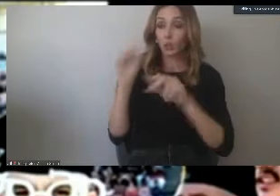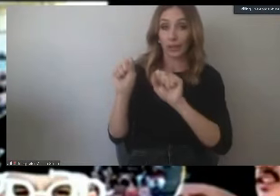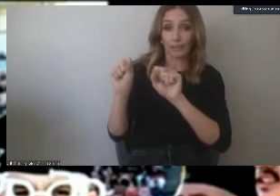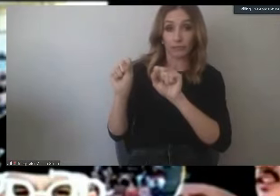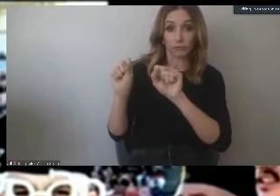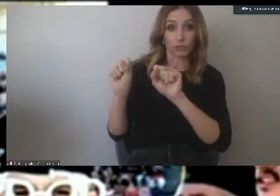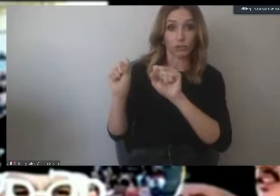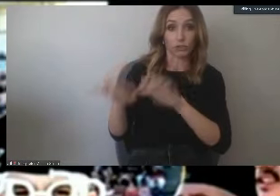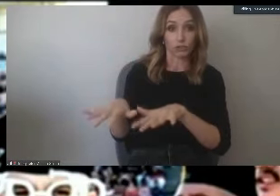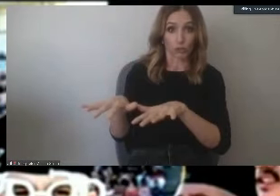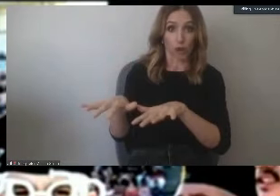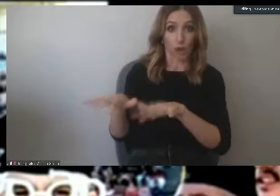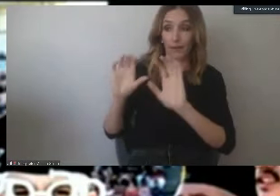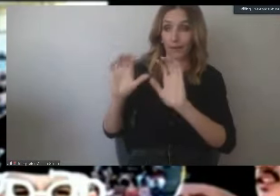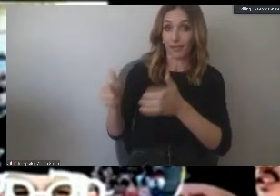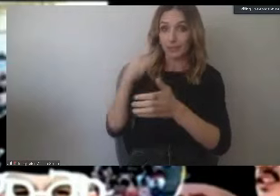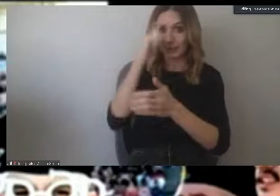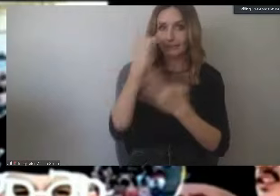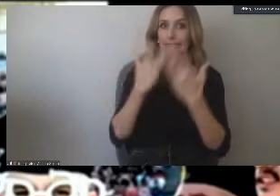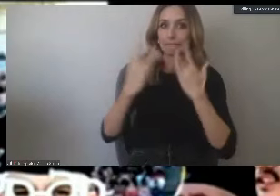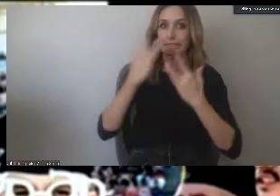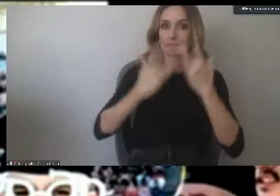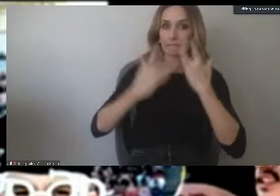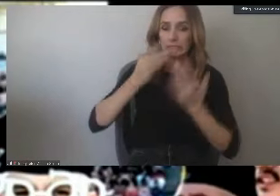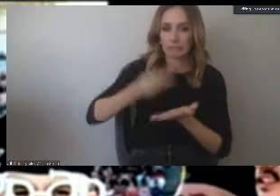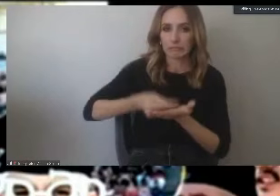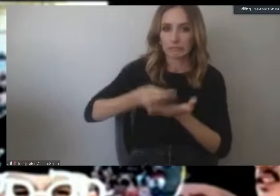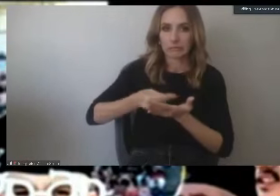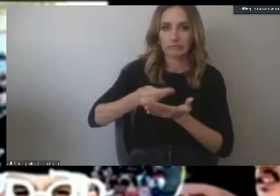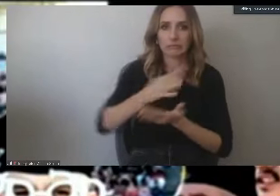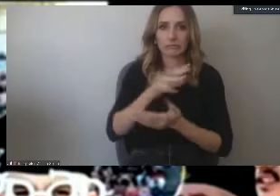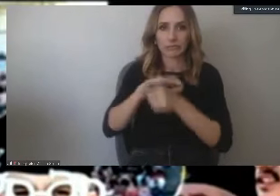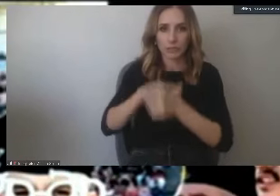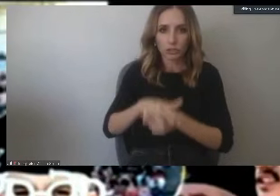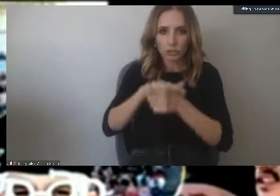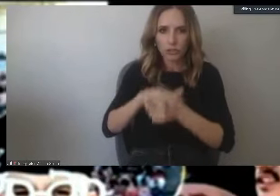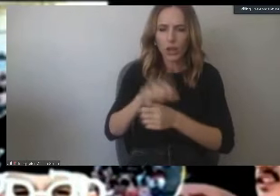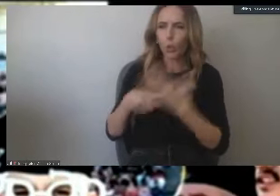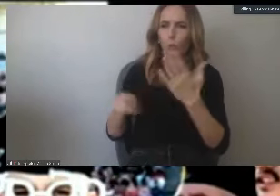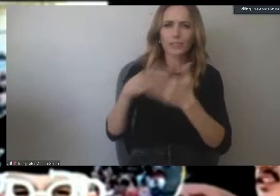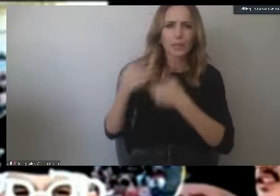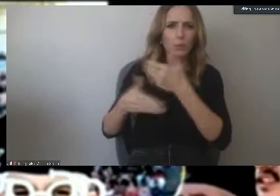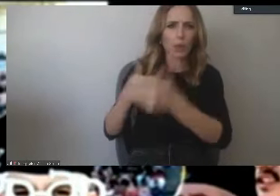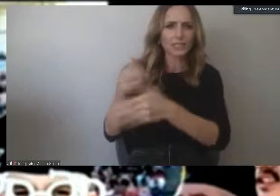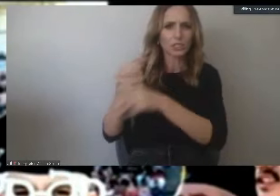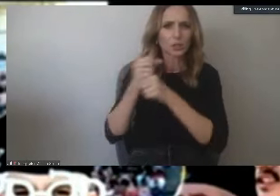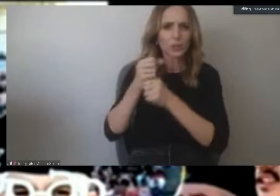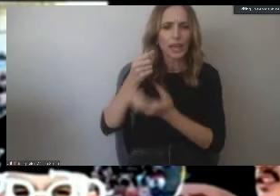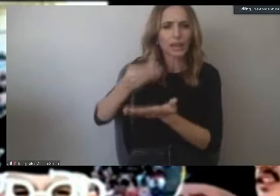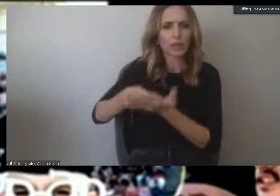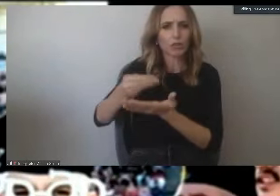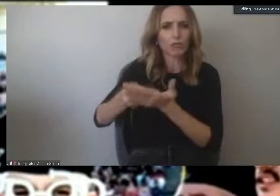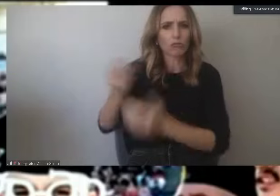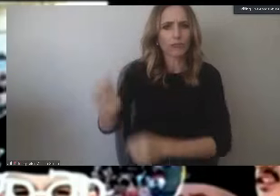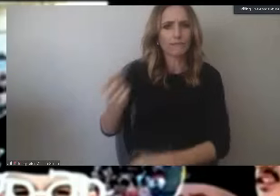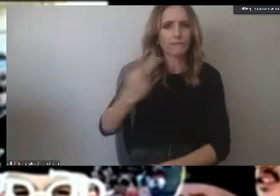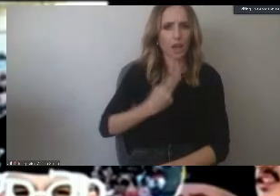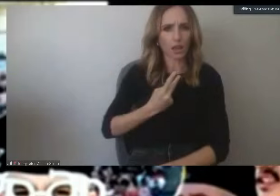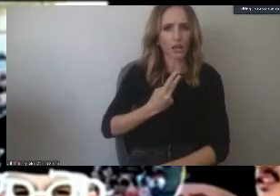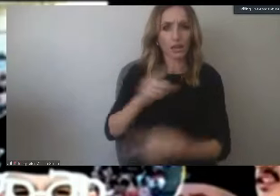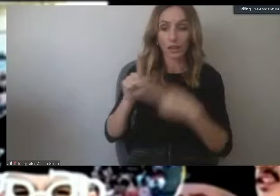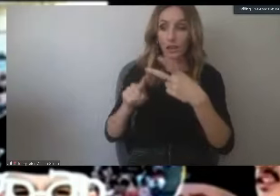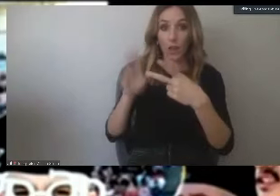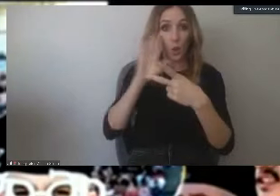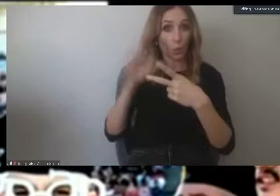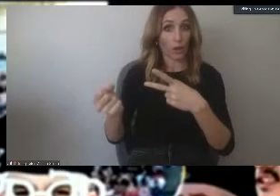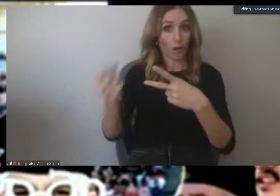due to financial stress and changes due to the pandemic, what is the process to obtain a refund? And will we get